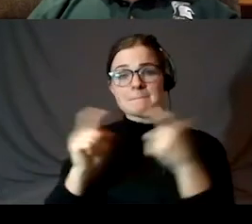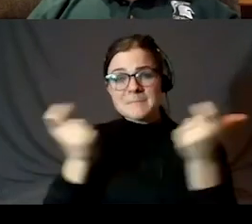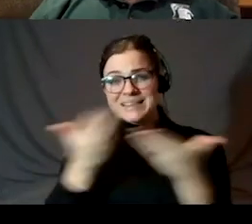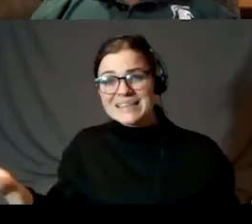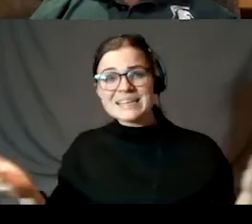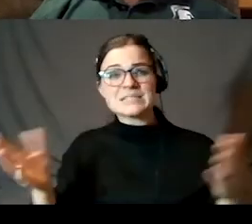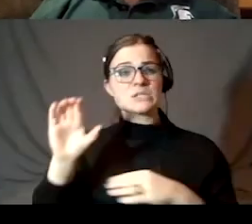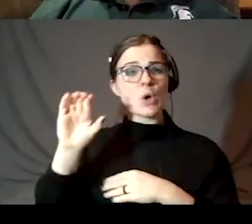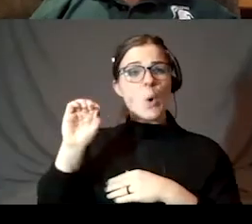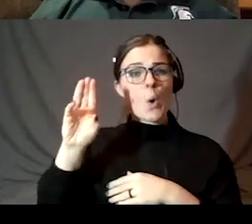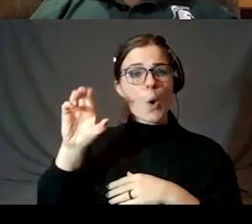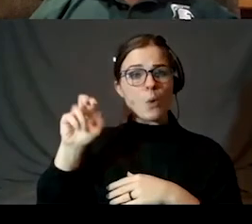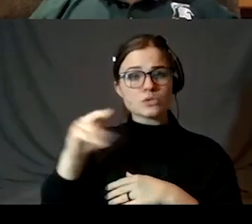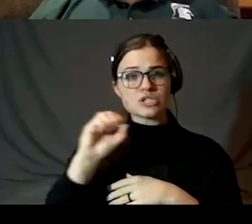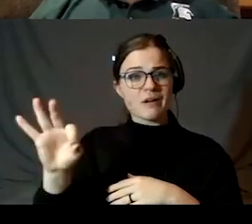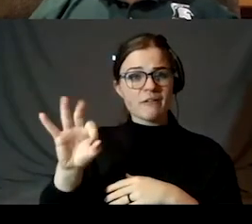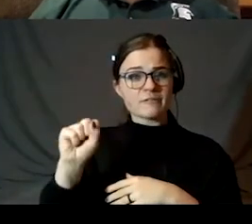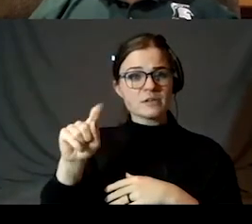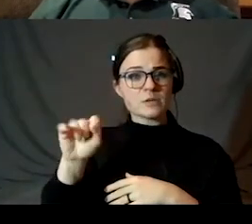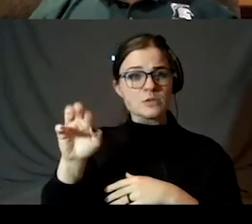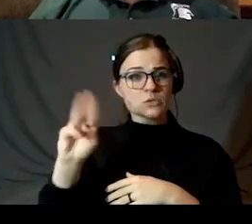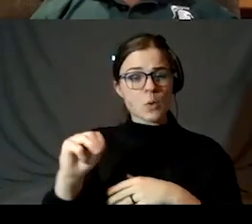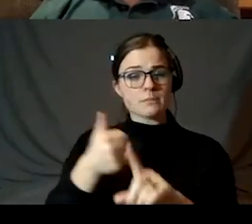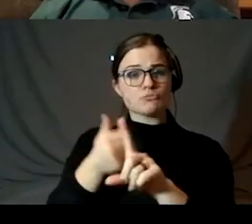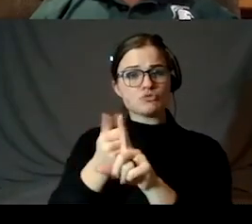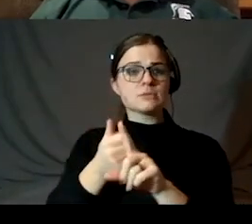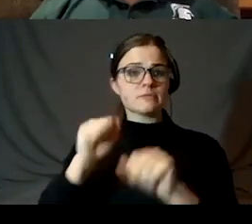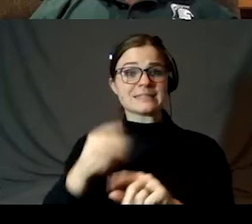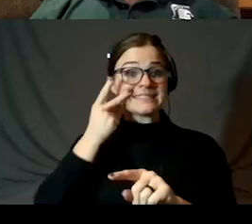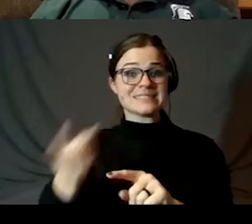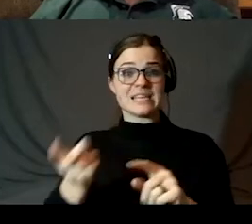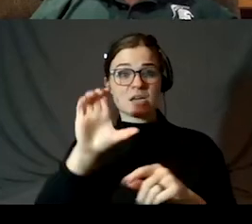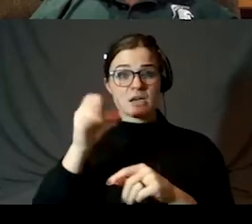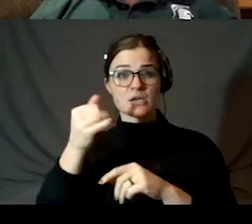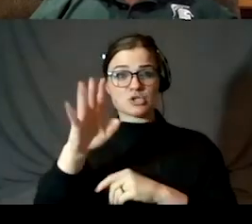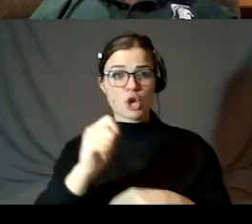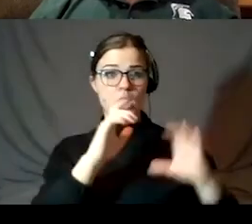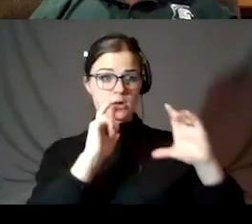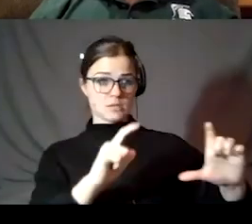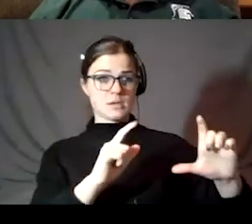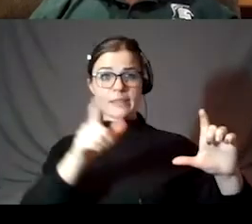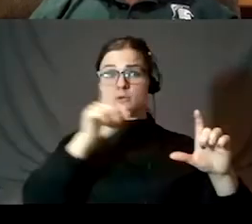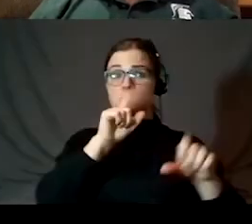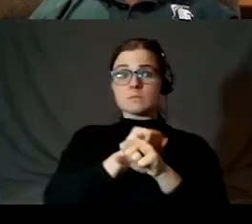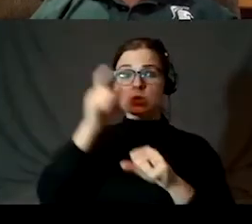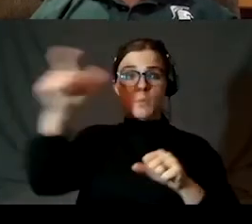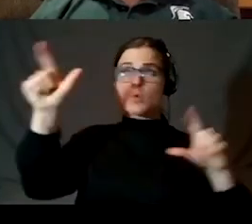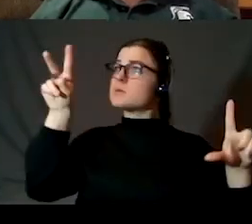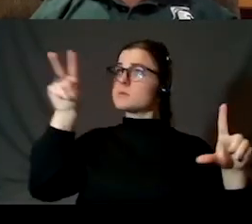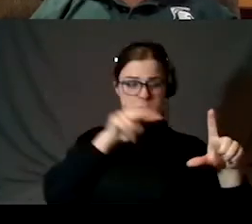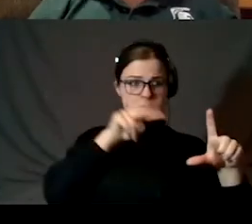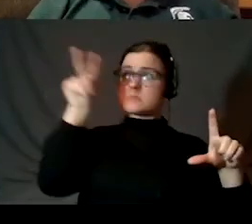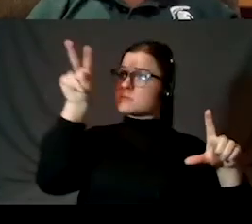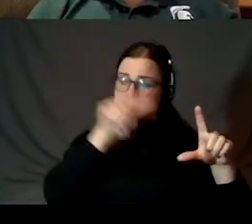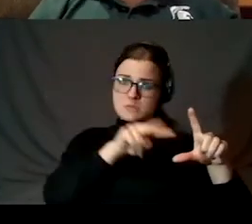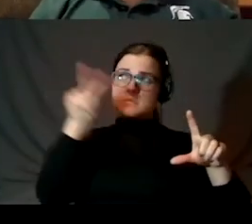storms. And you can just go back and forth with your eyes and a star chart and go back and forth and learn to identify all of these